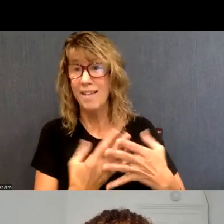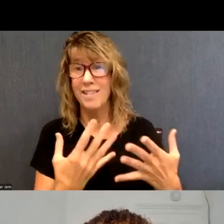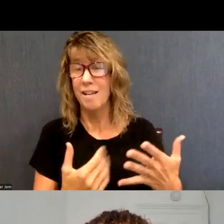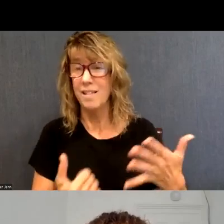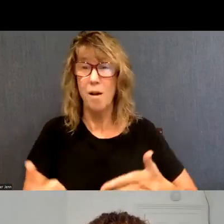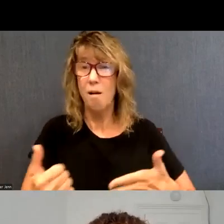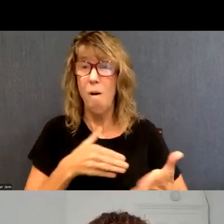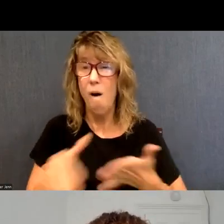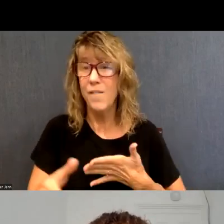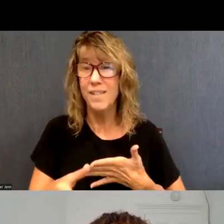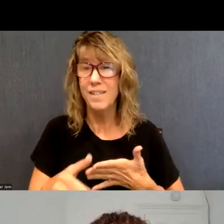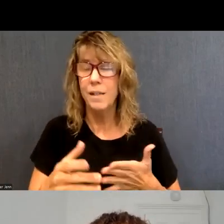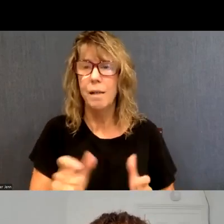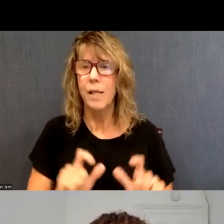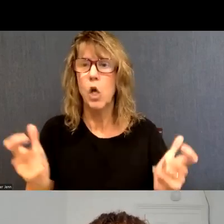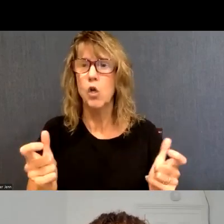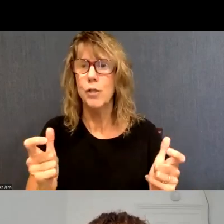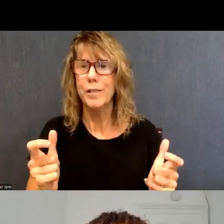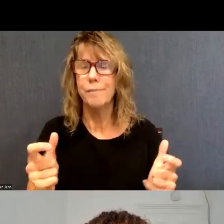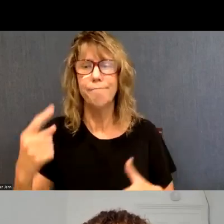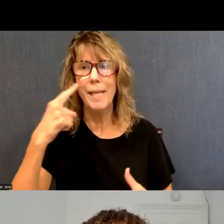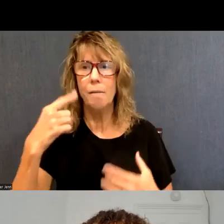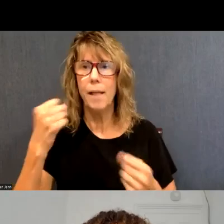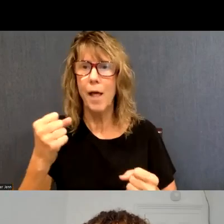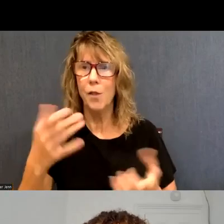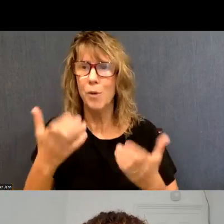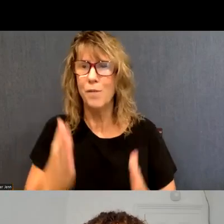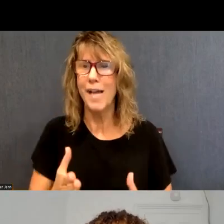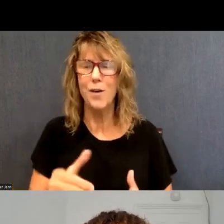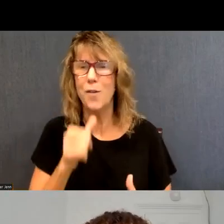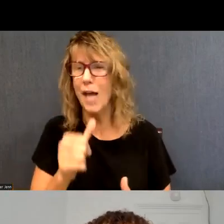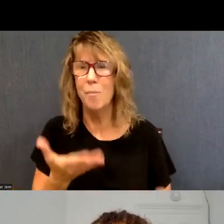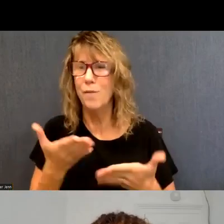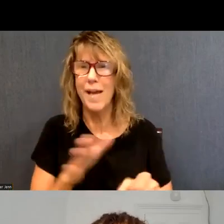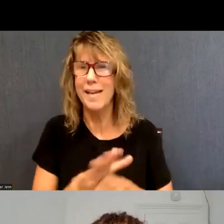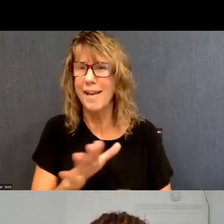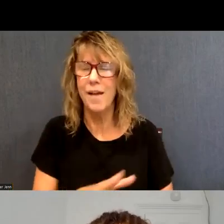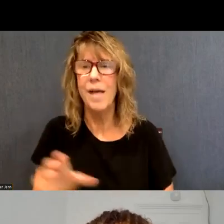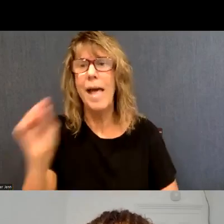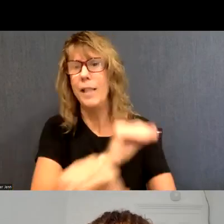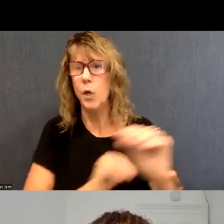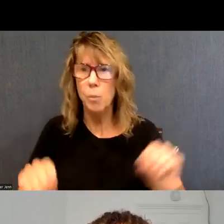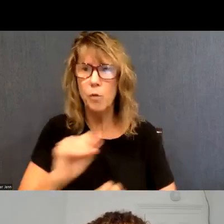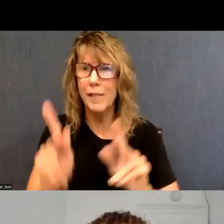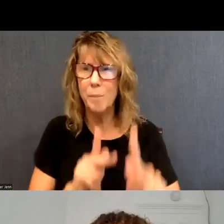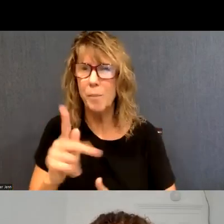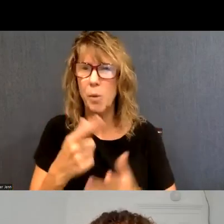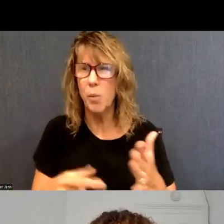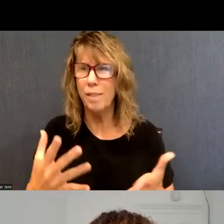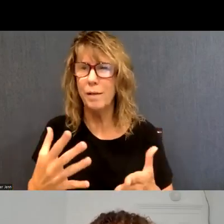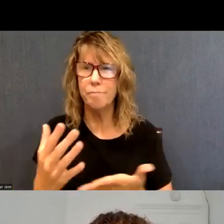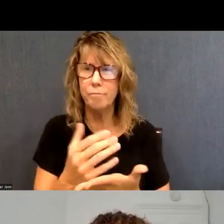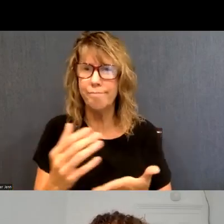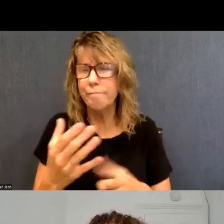often they're not providing, uh, MSUD and certainly, as you noted, moving people around in terms of what they're getting. So thank you